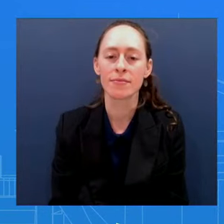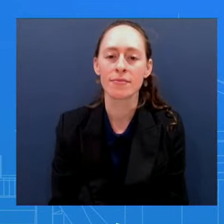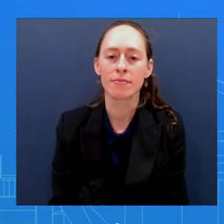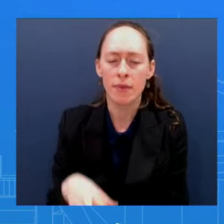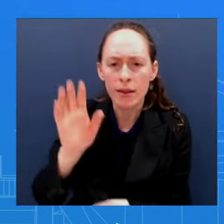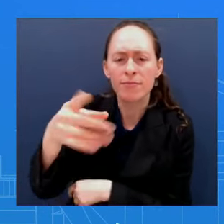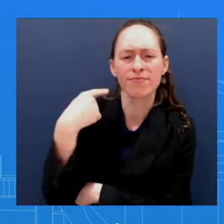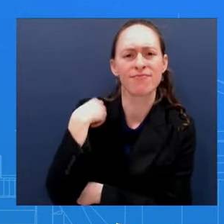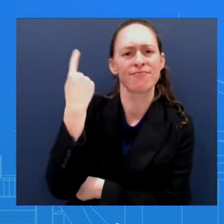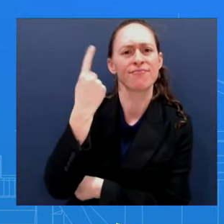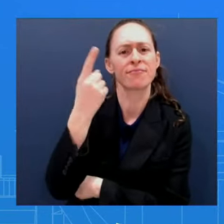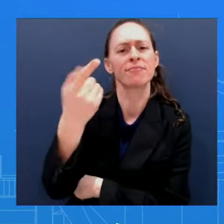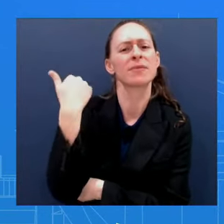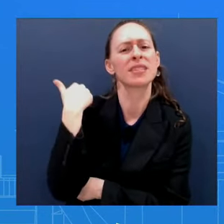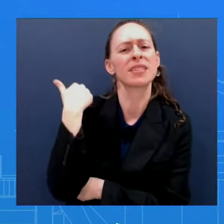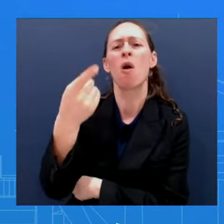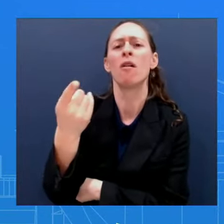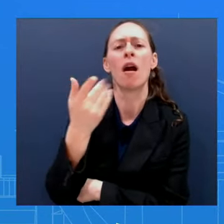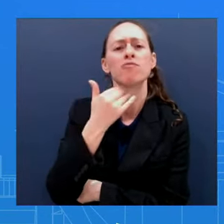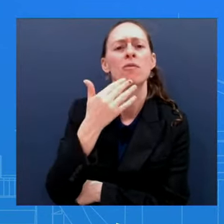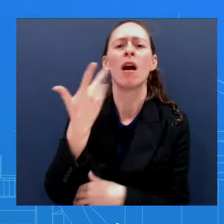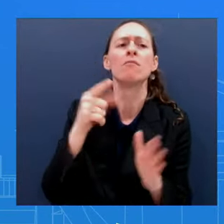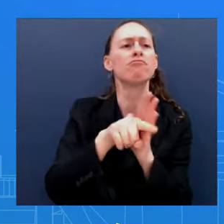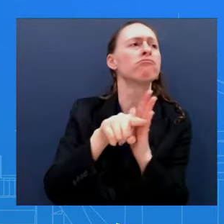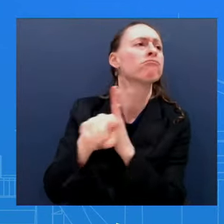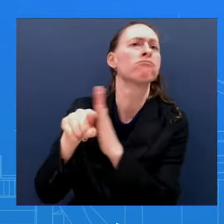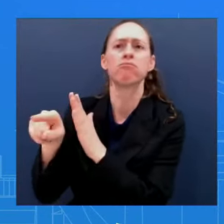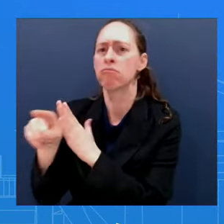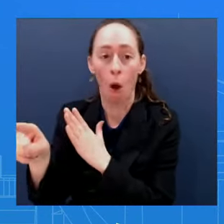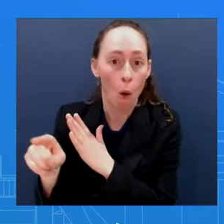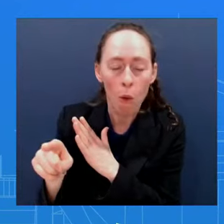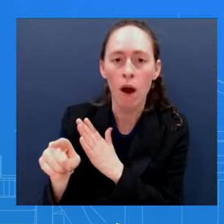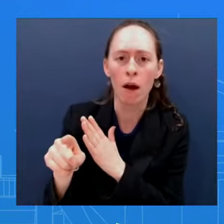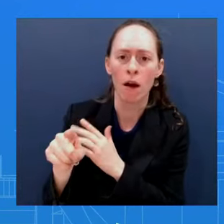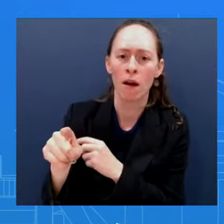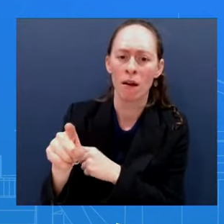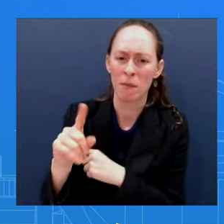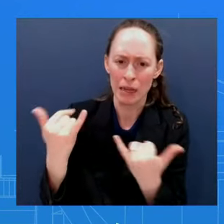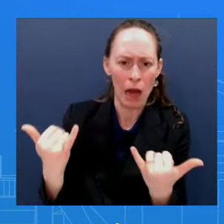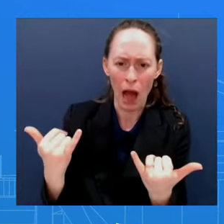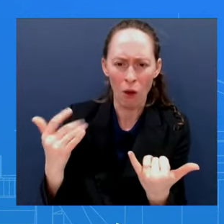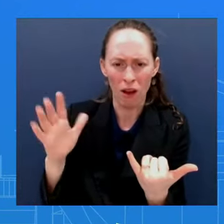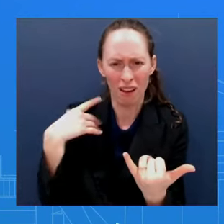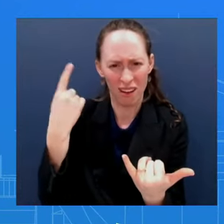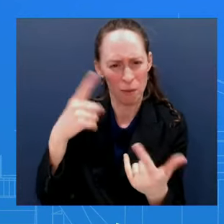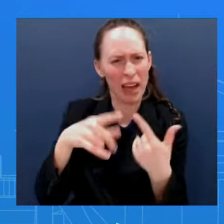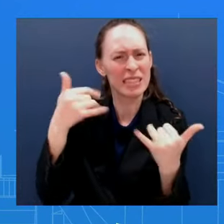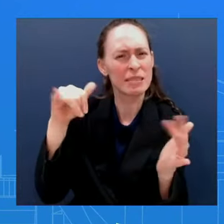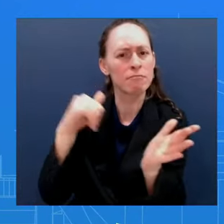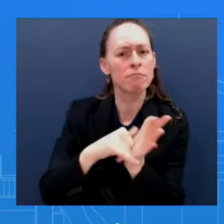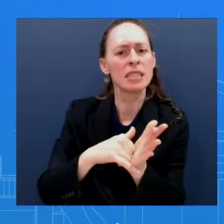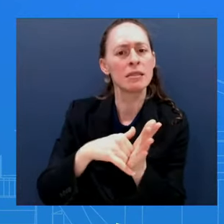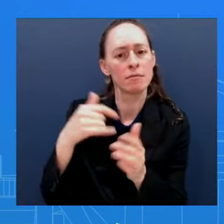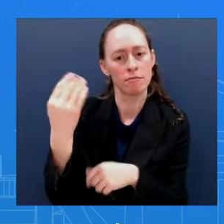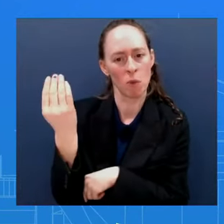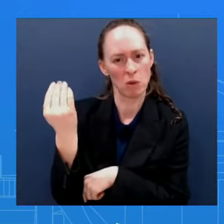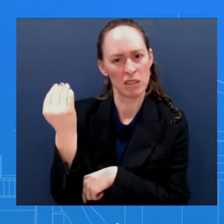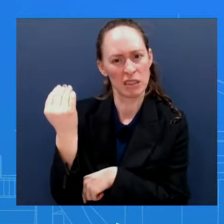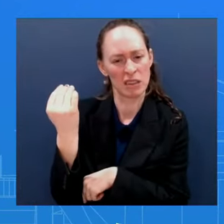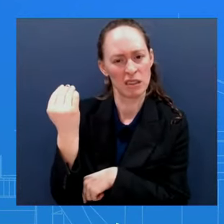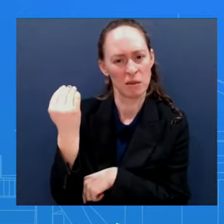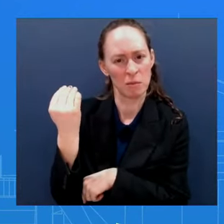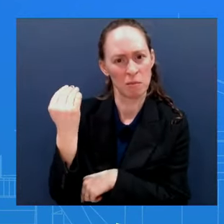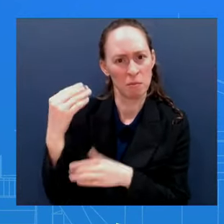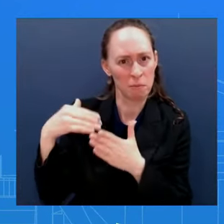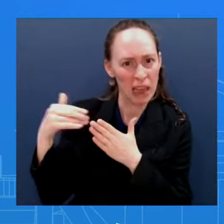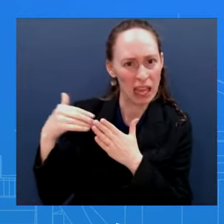$14 billion in military aid So how can you reconcile the fact that he's worried about civilian casualties Without any serious review